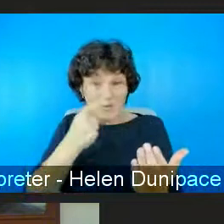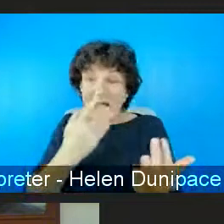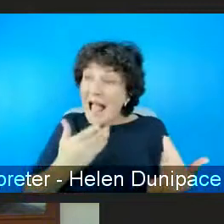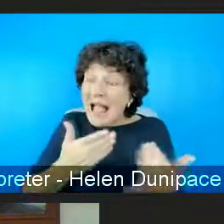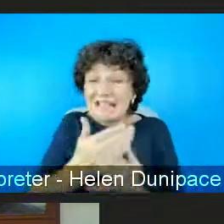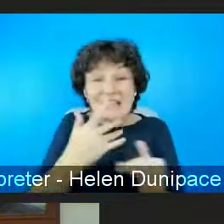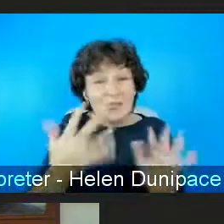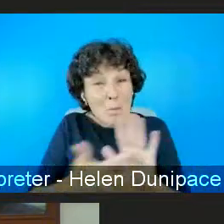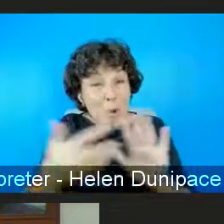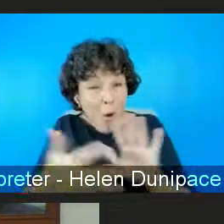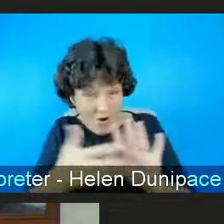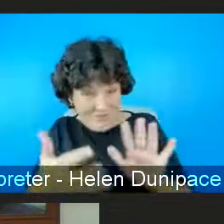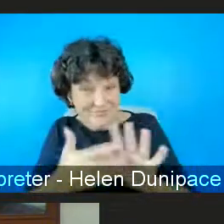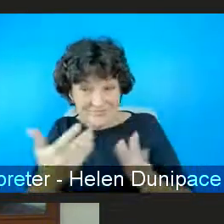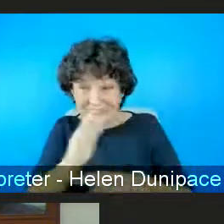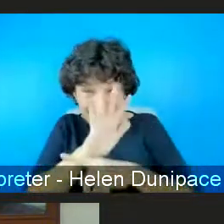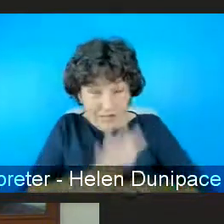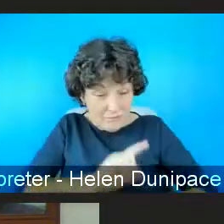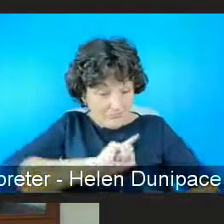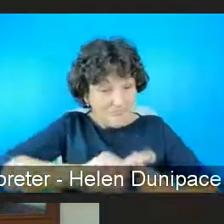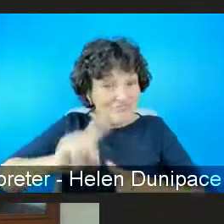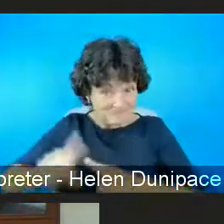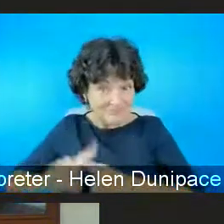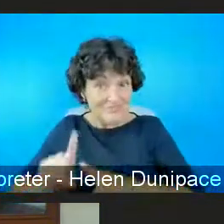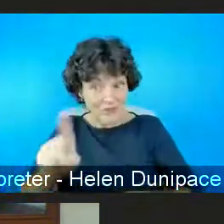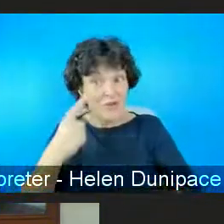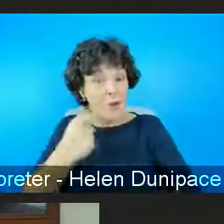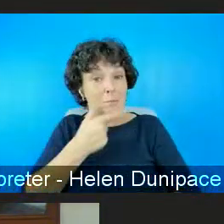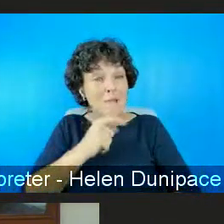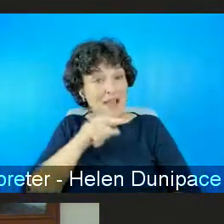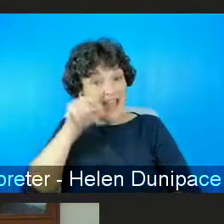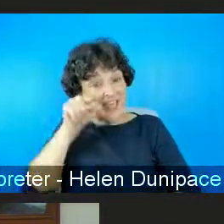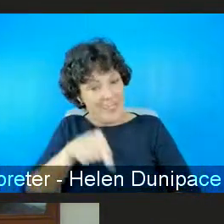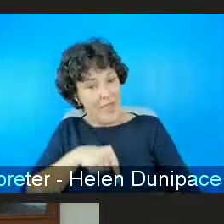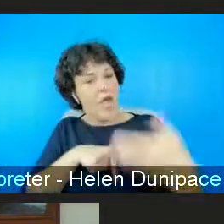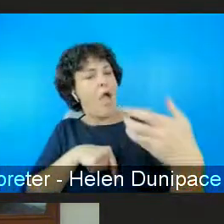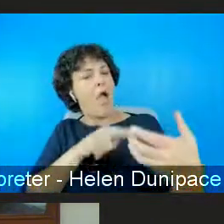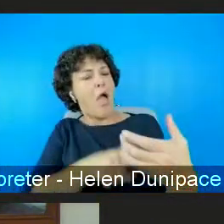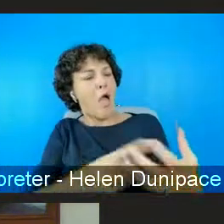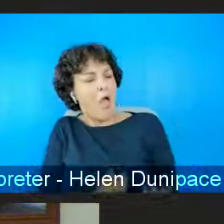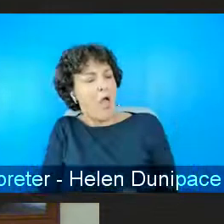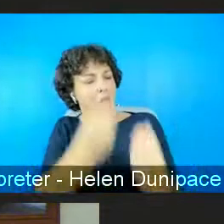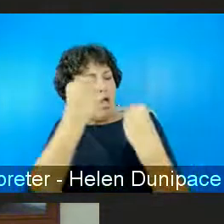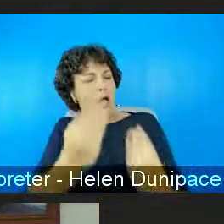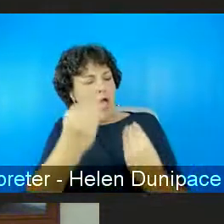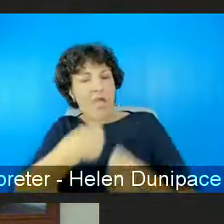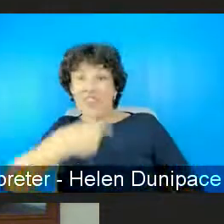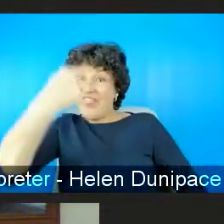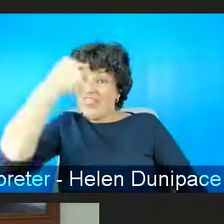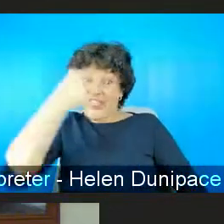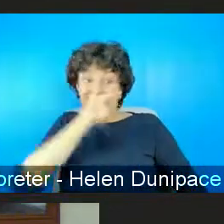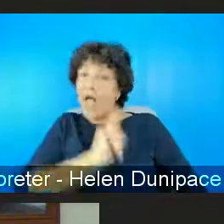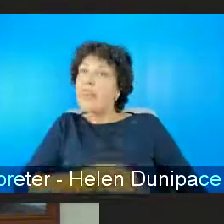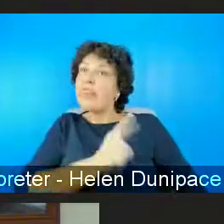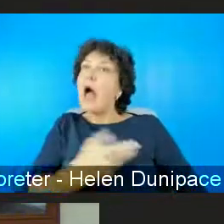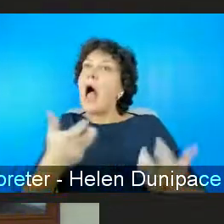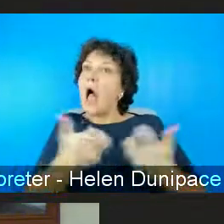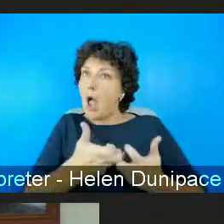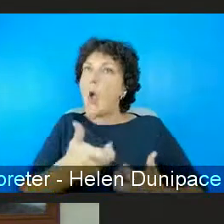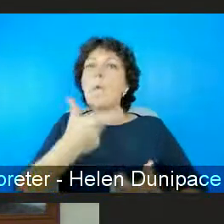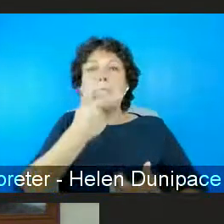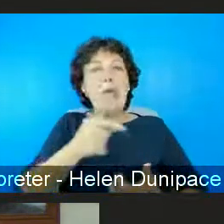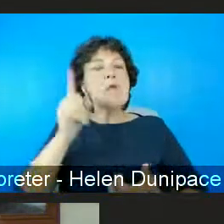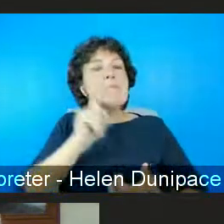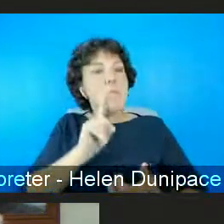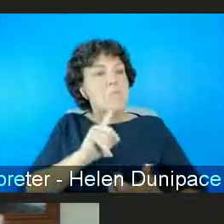young people um and if that's their education in terms of how men and women interact then that's clearly